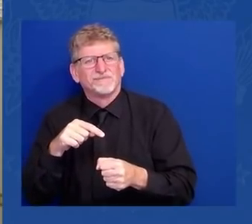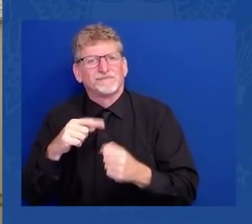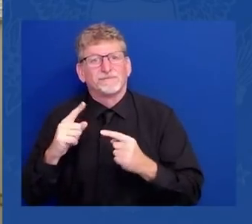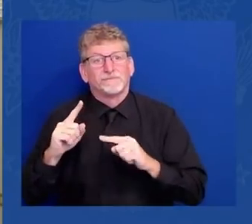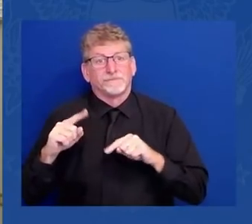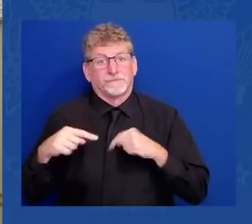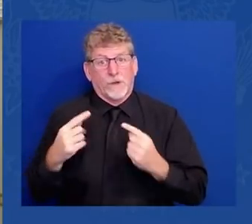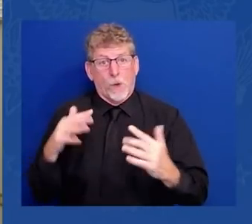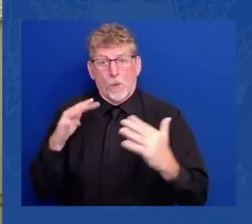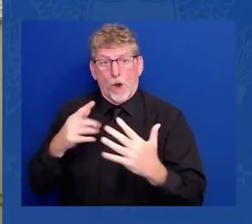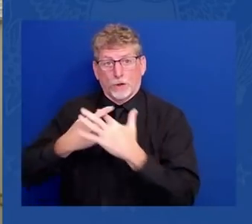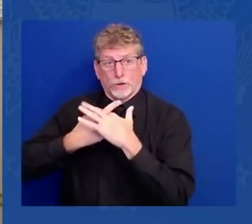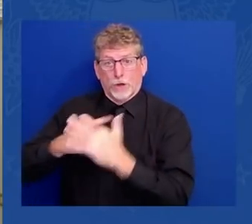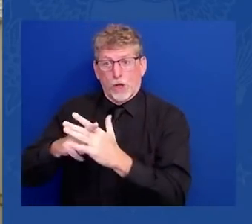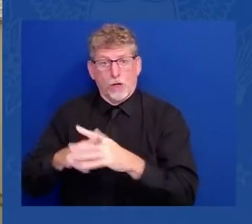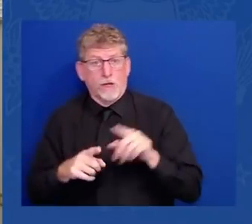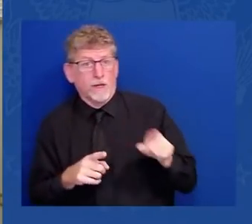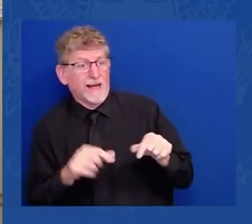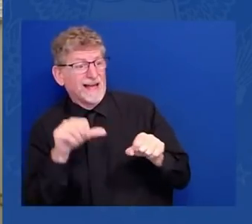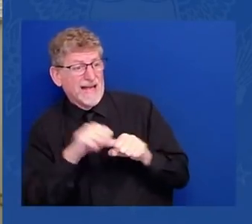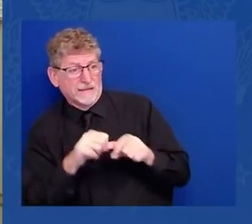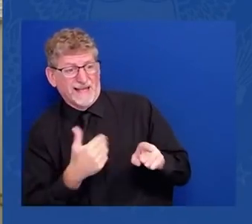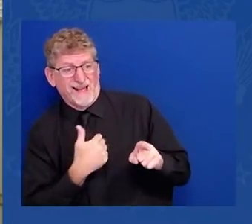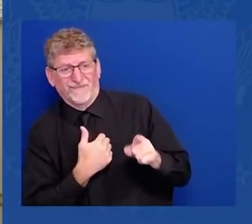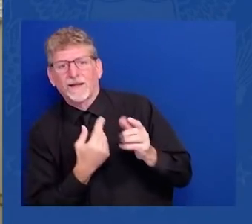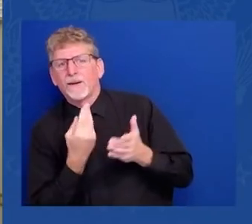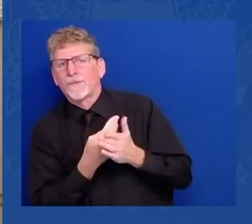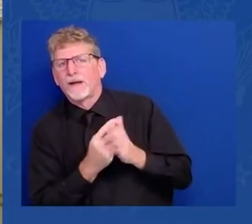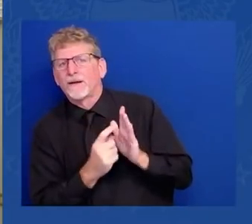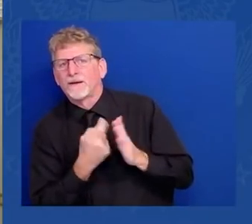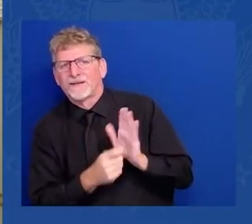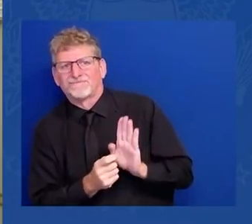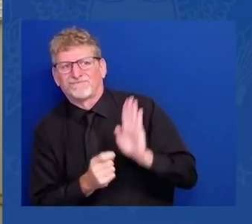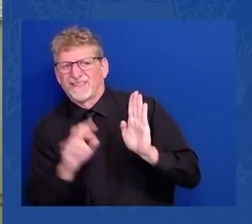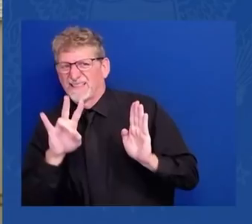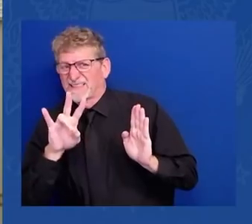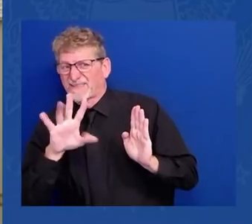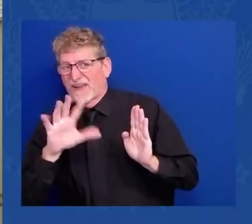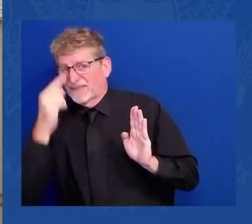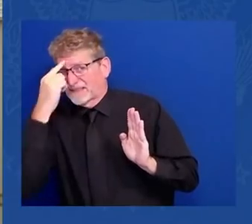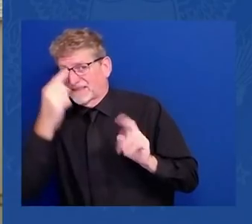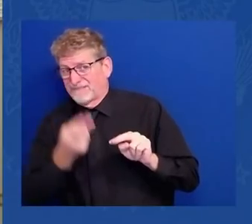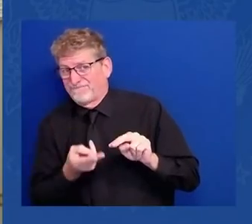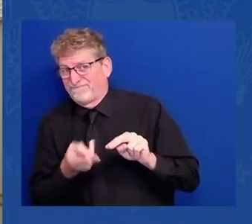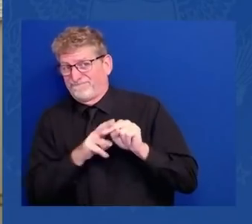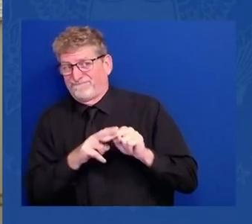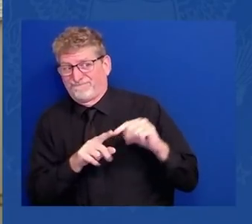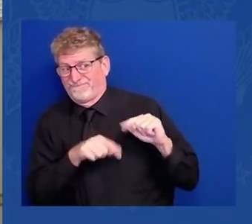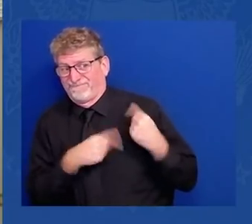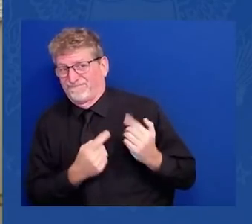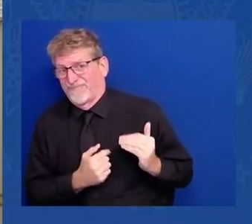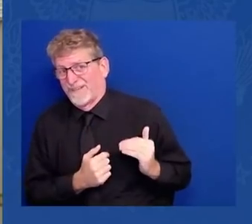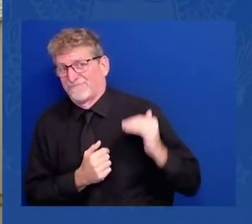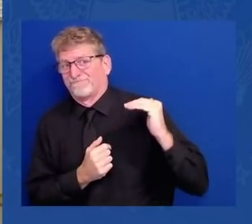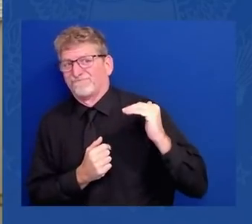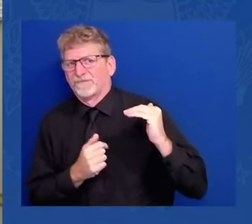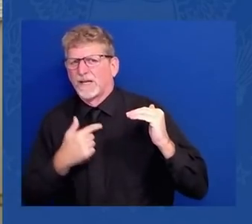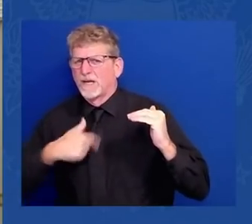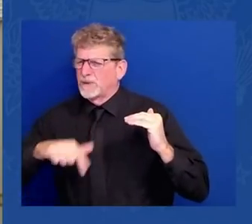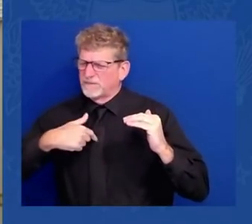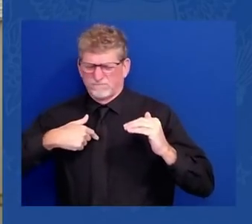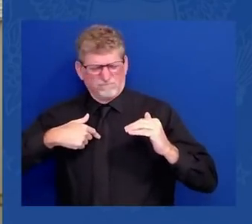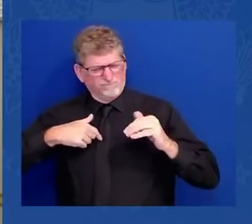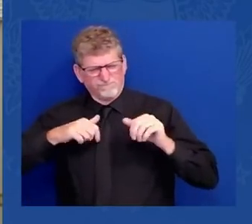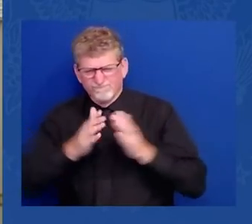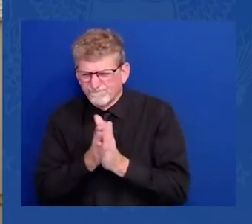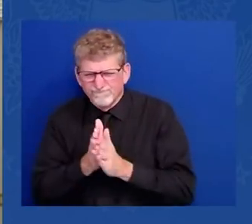And with this action, it's going to go up further. I'm going to do everything I can to minimize Putin's price hike here at home. In coordination with